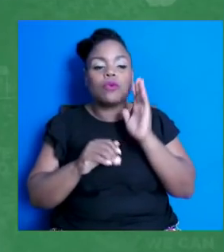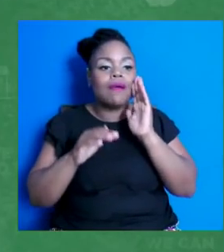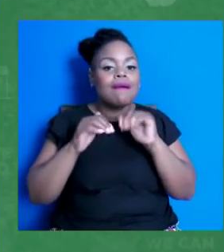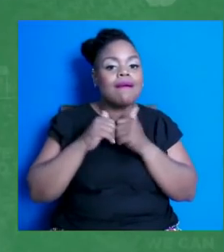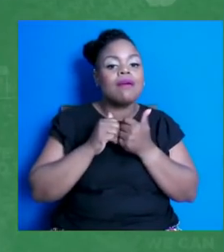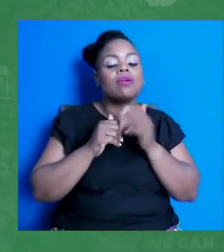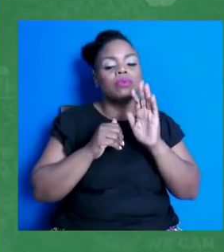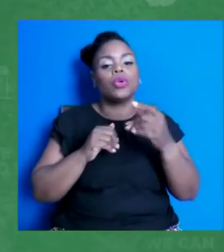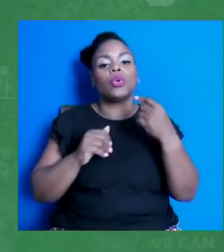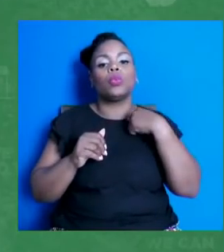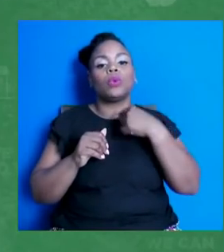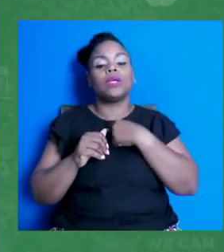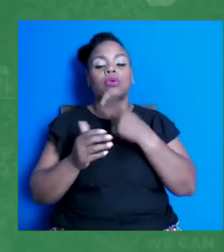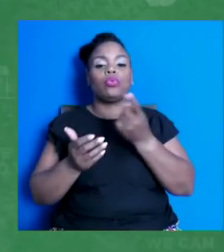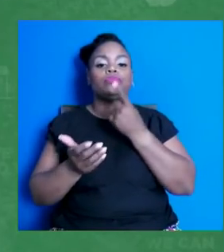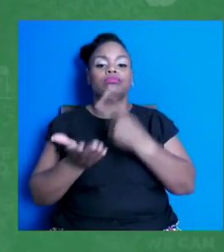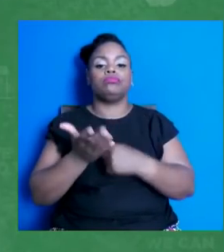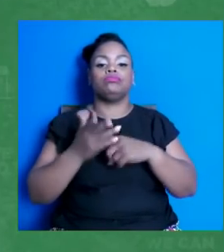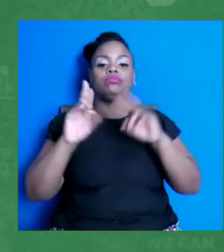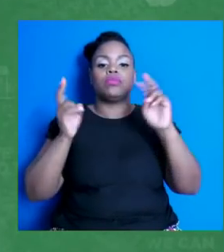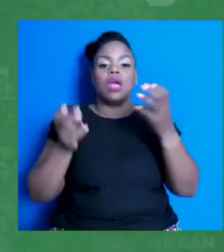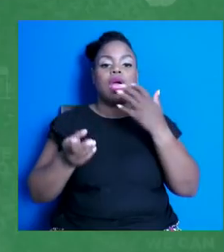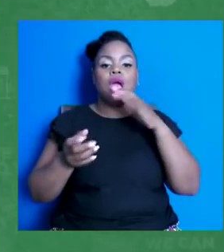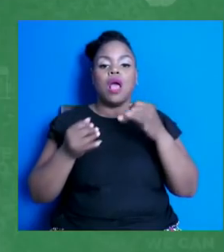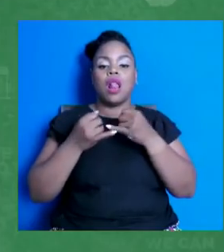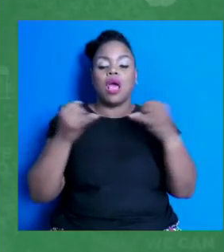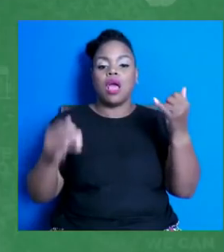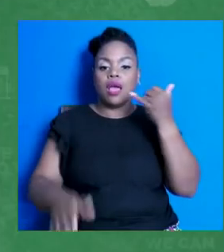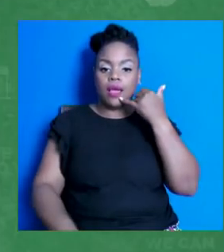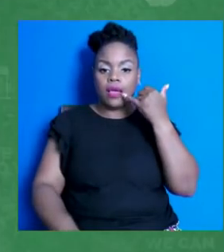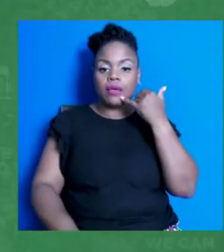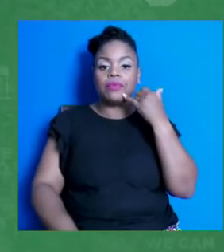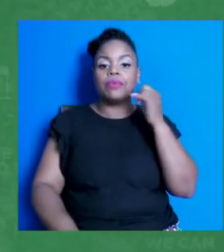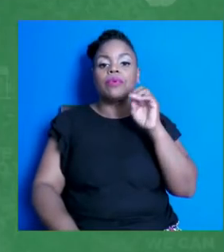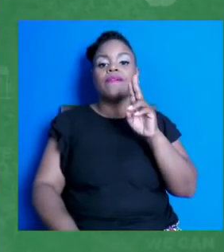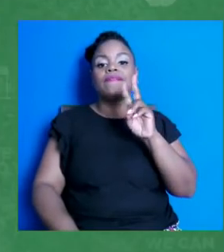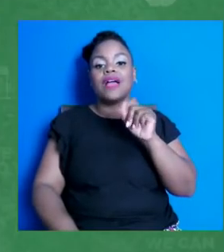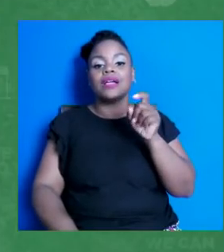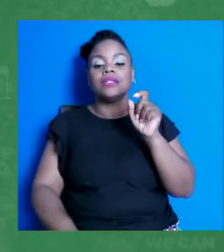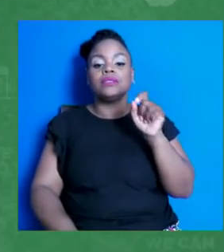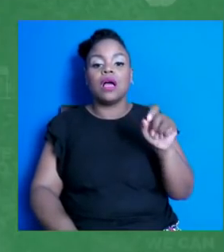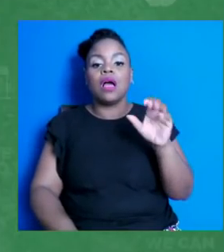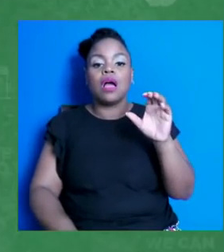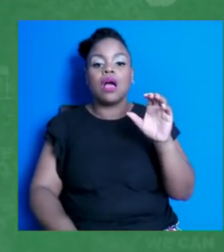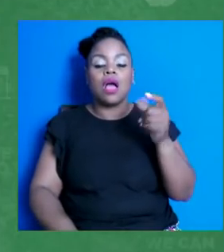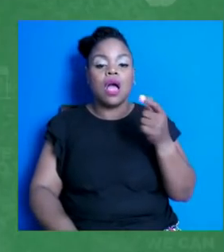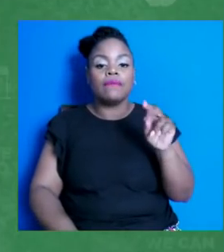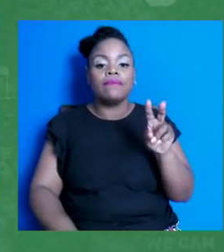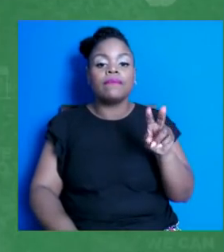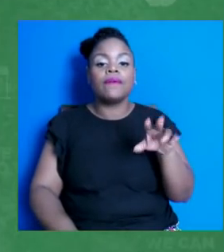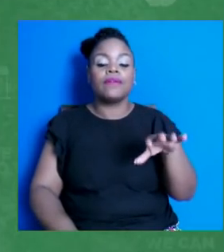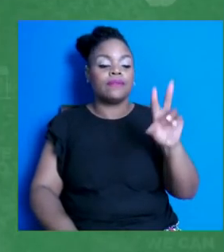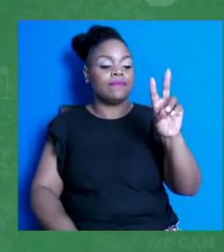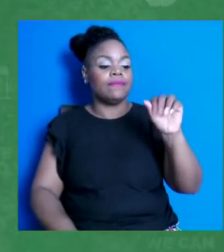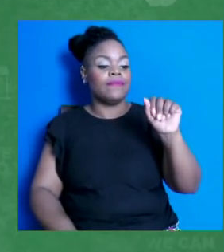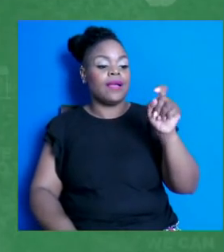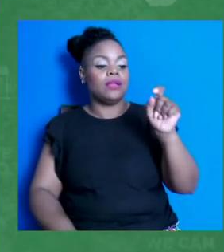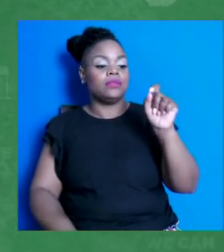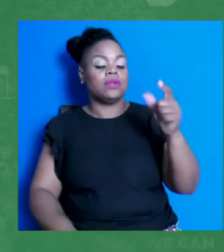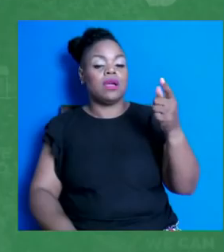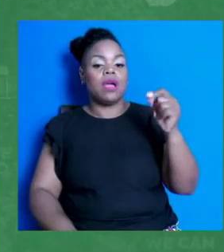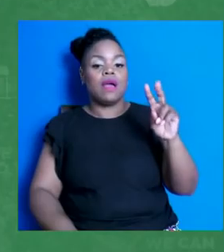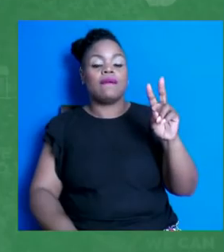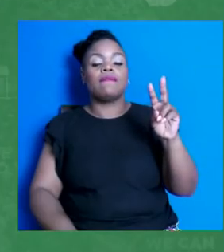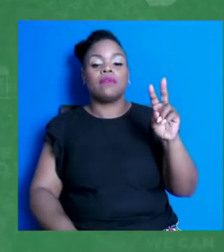direct them to vaccines.gov so that they can find a local vaccination site for them. There's lack of transportation is an issue.